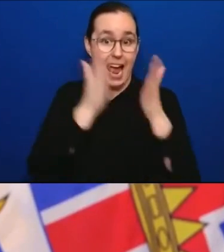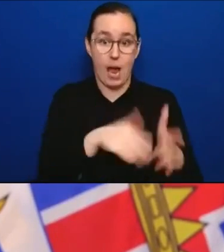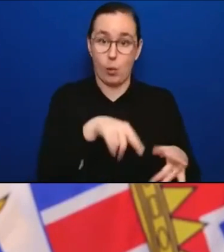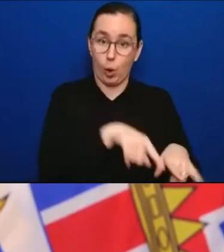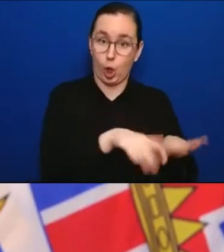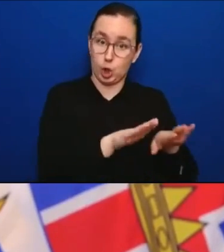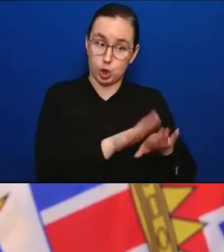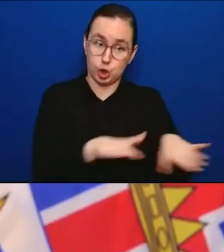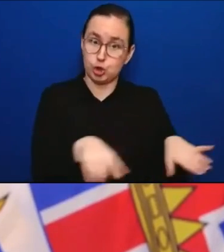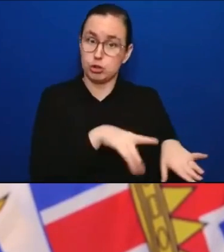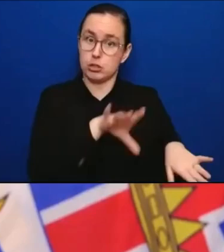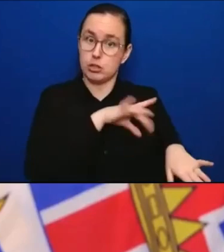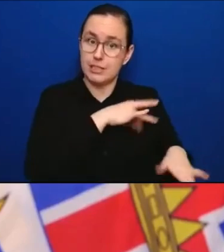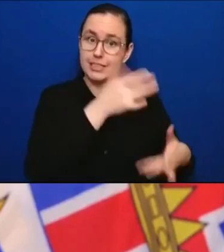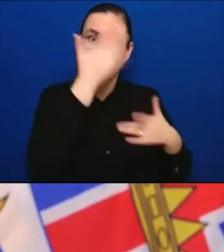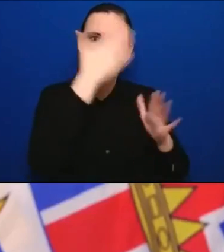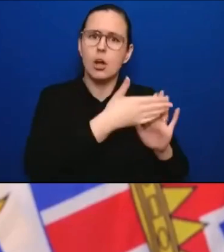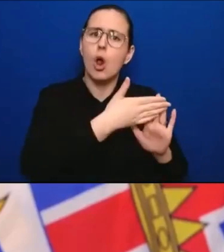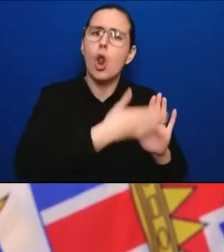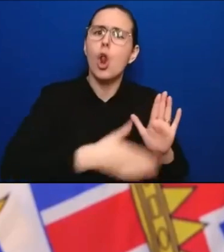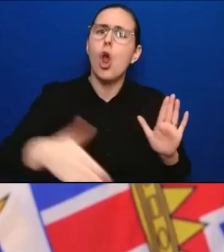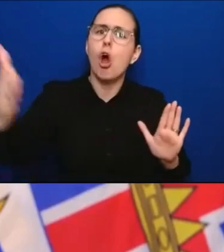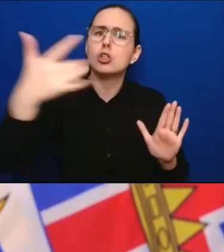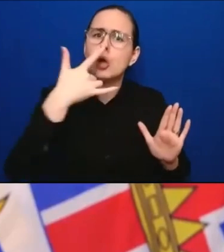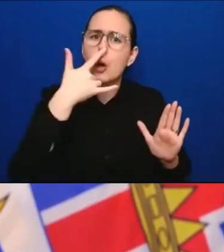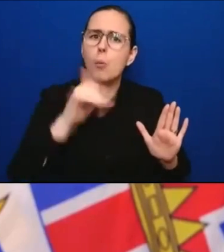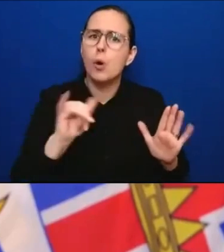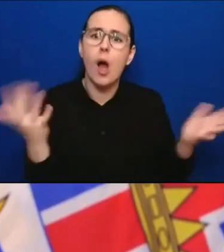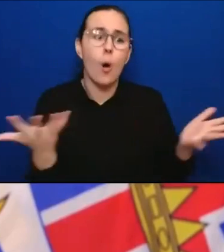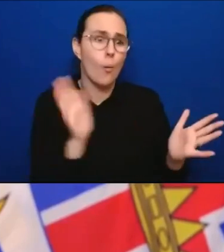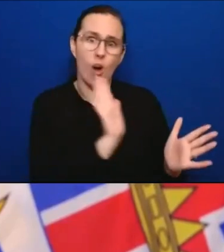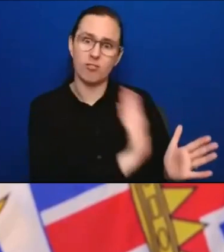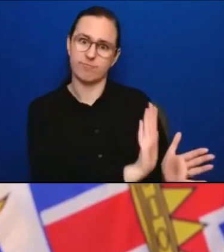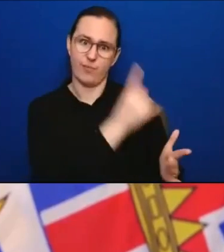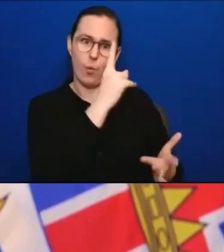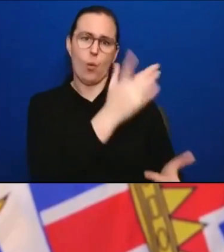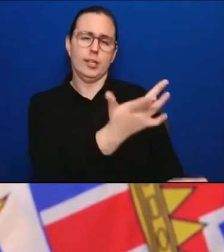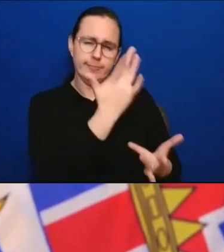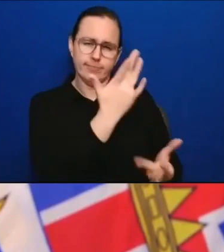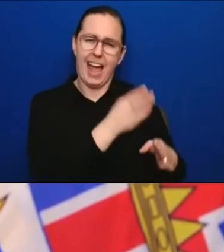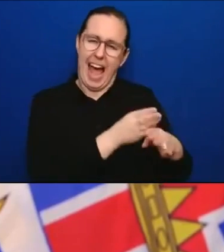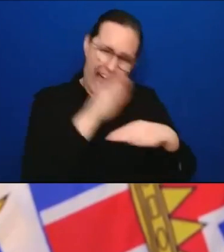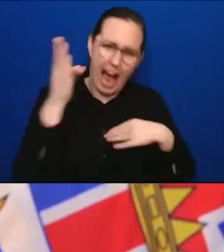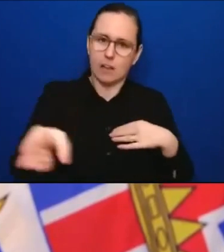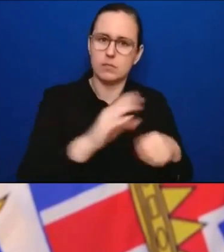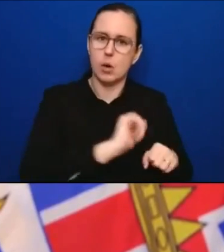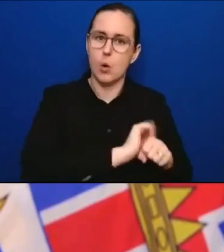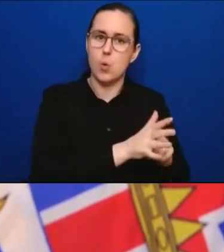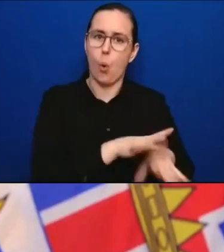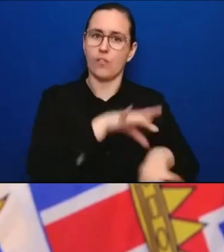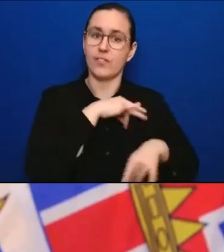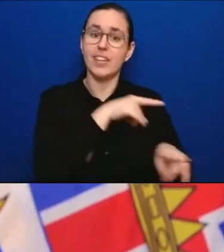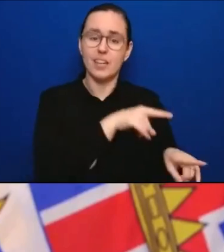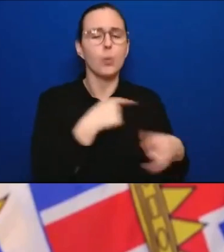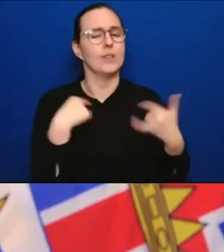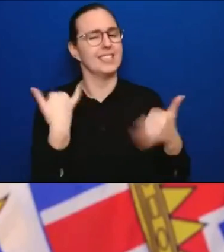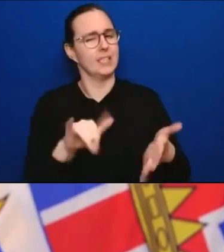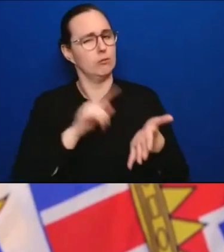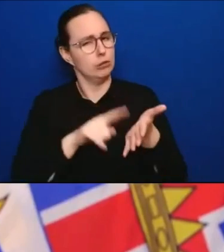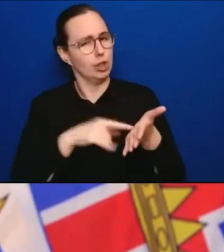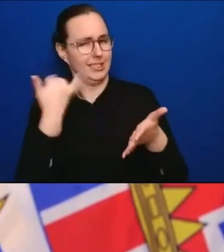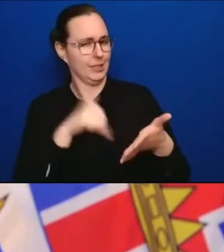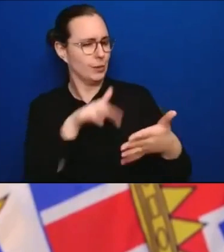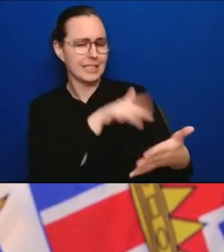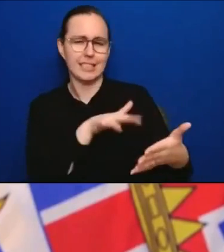thing that we're still trying to get information about. And we'll need to monitor this over the long haul. It does remind